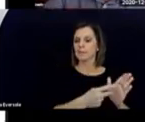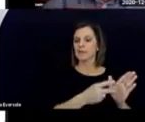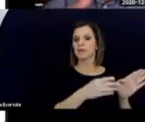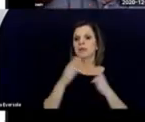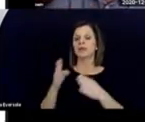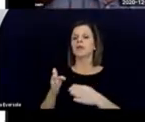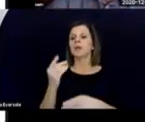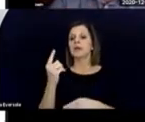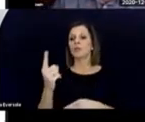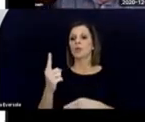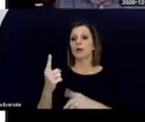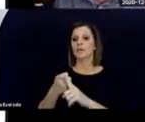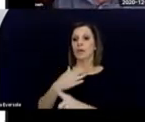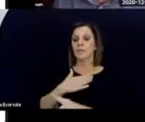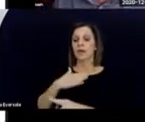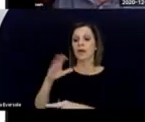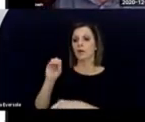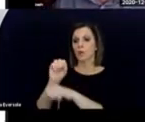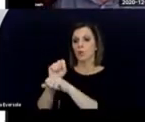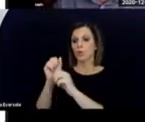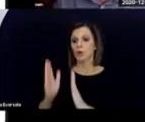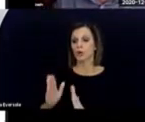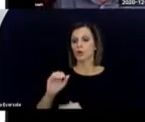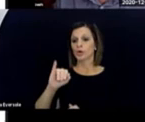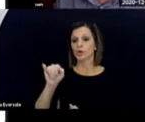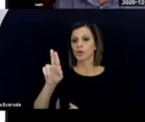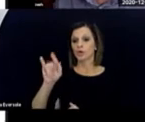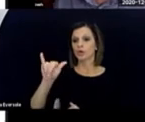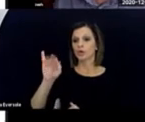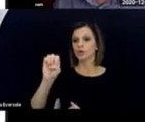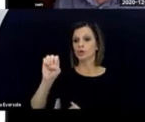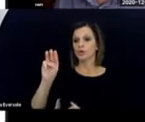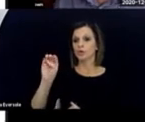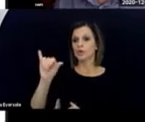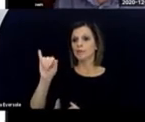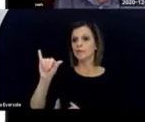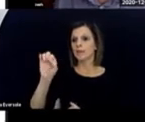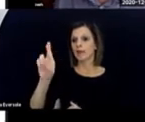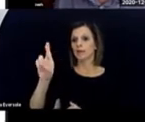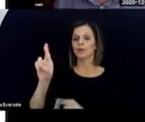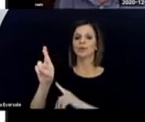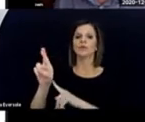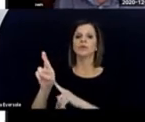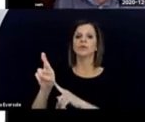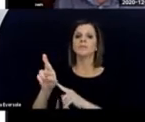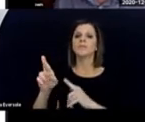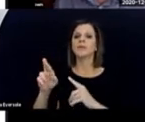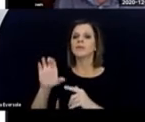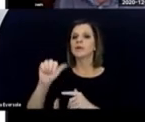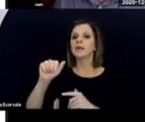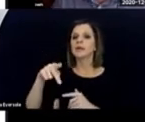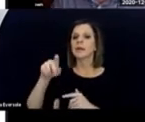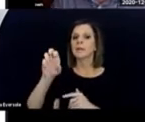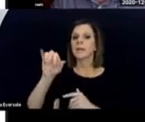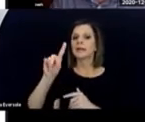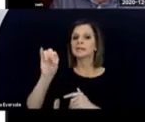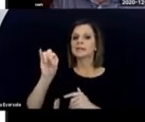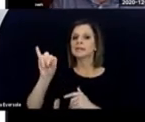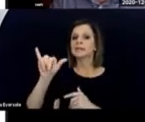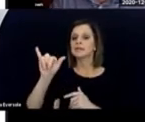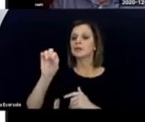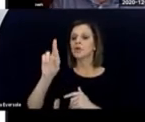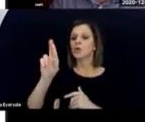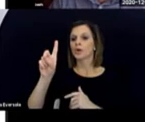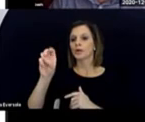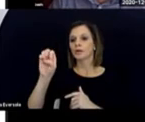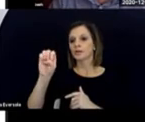one by my colleague, Julie Meyer, called Capacity or Deficit. The lens we use to view students does